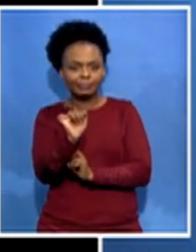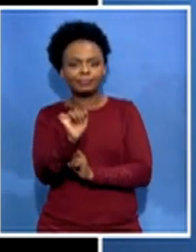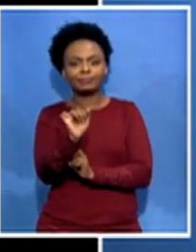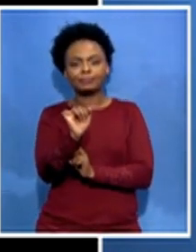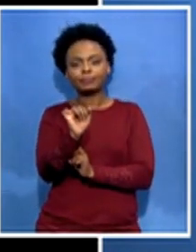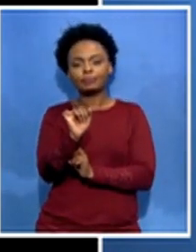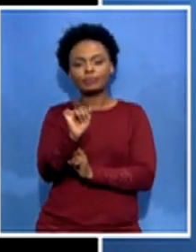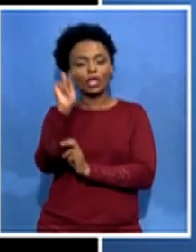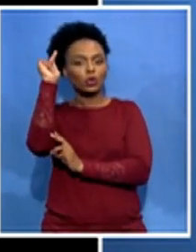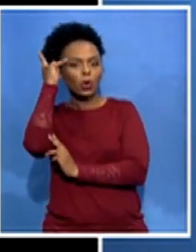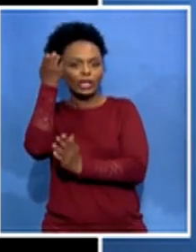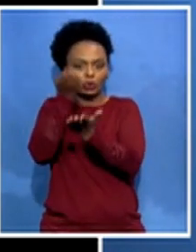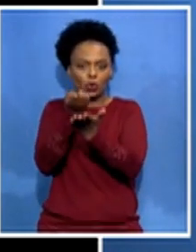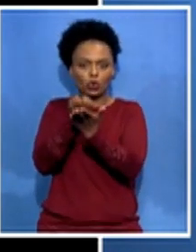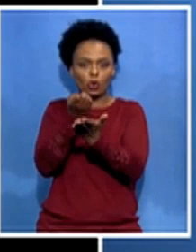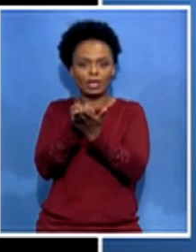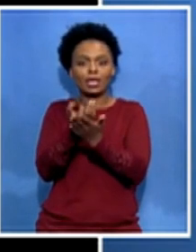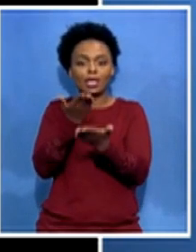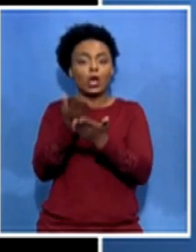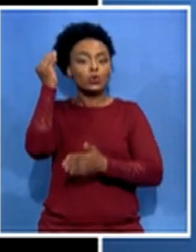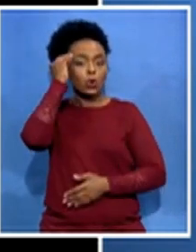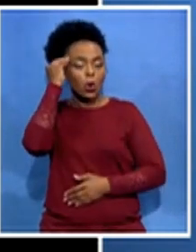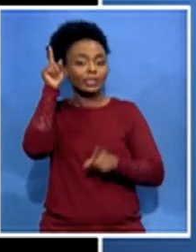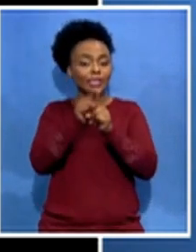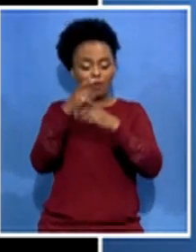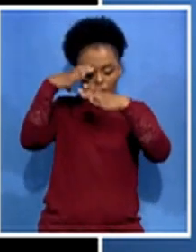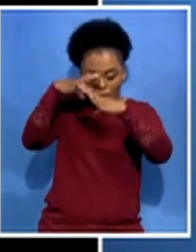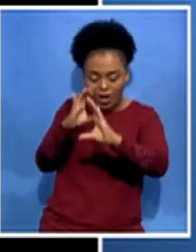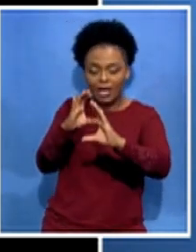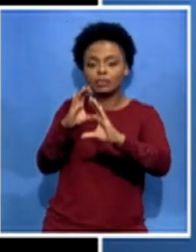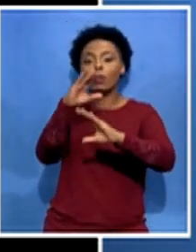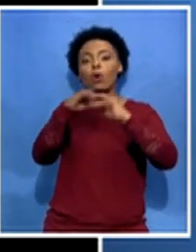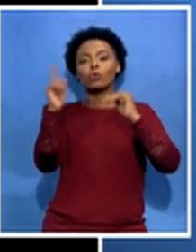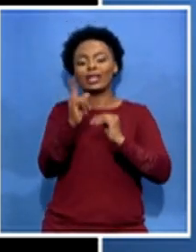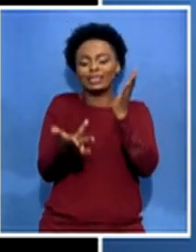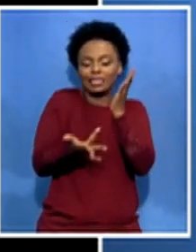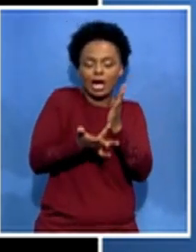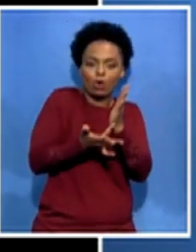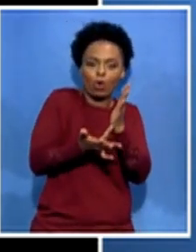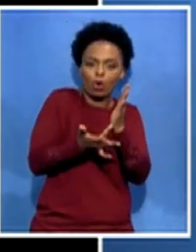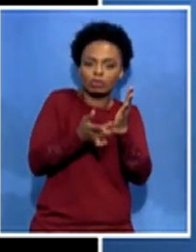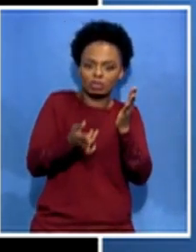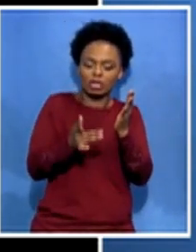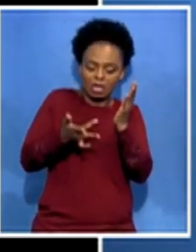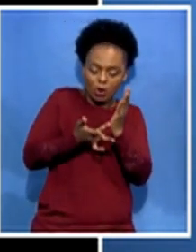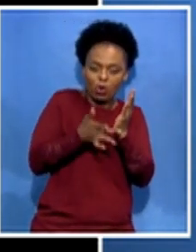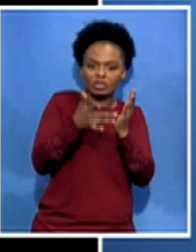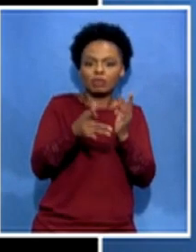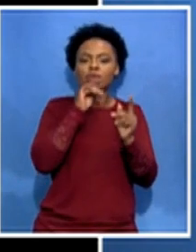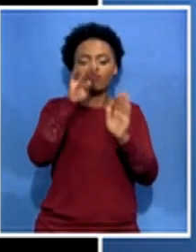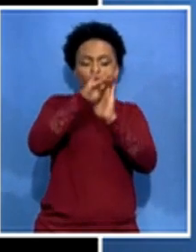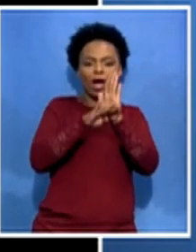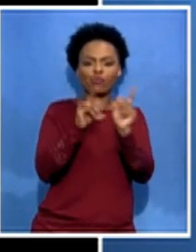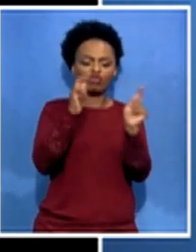uh focusing on on on on technology exchange programs with countries that have uh